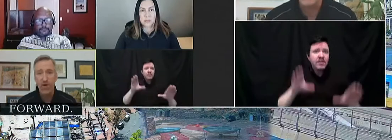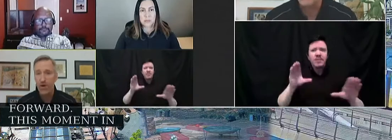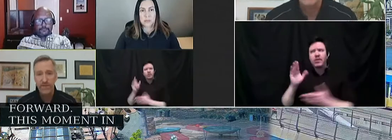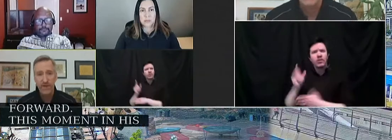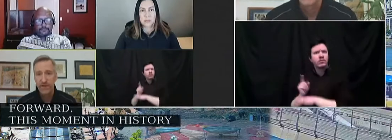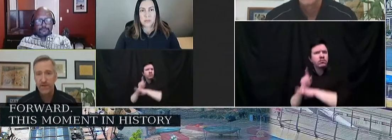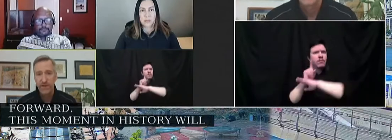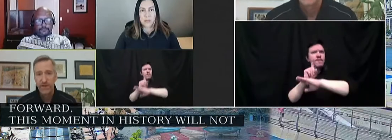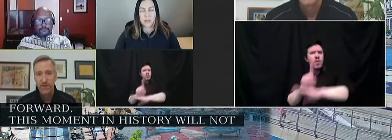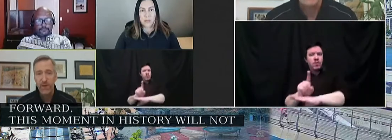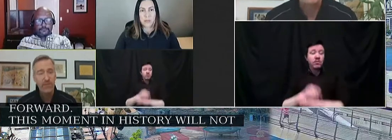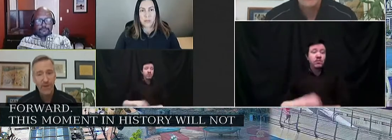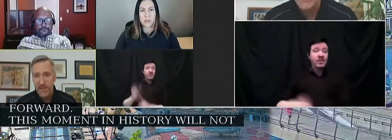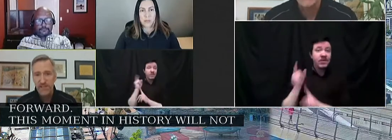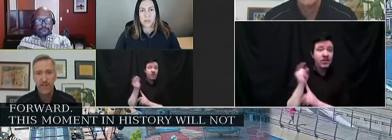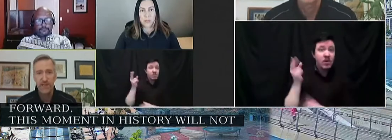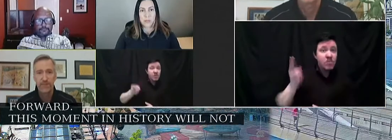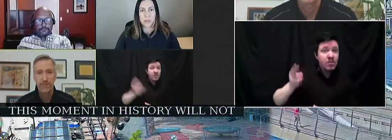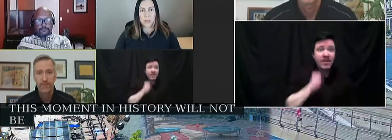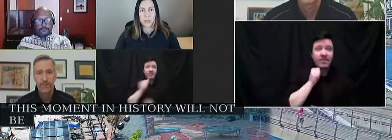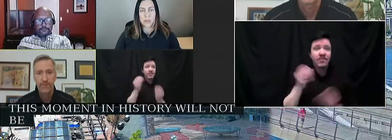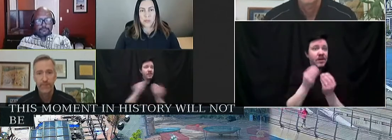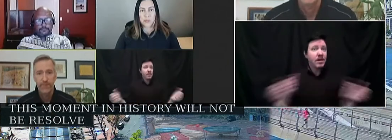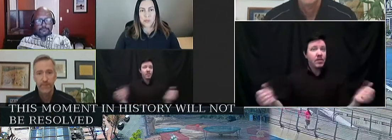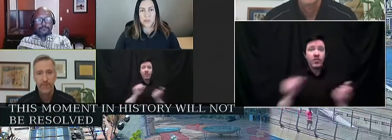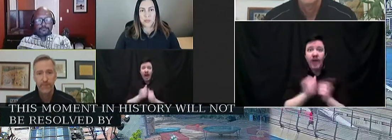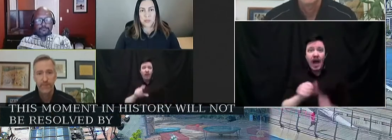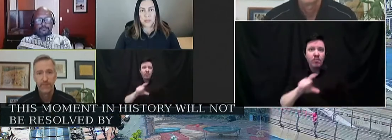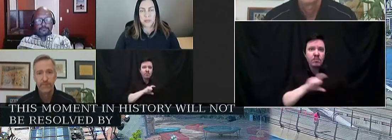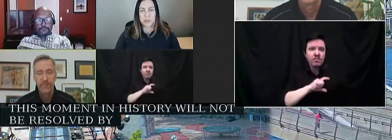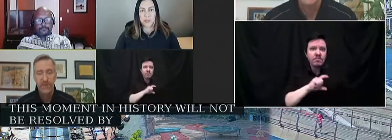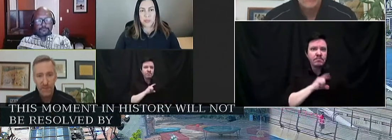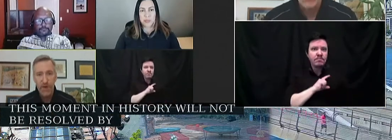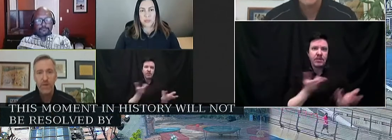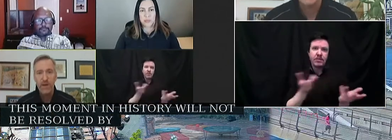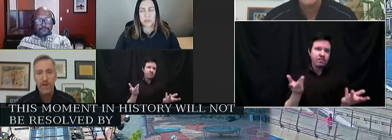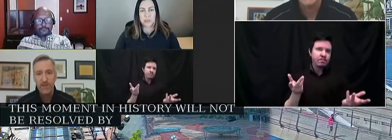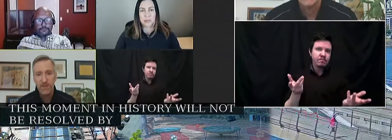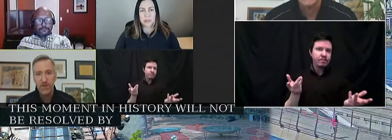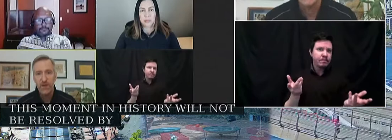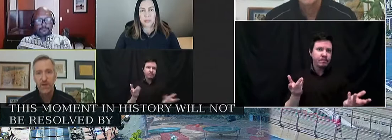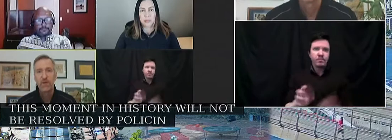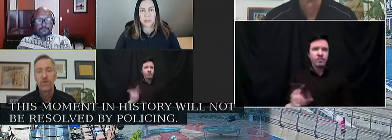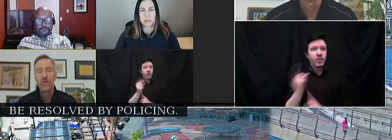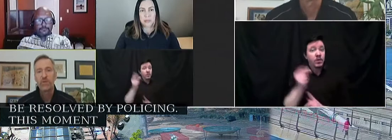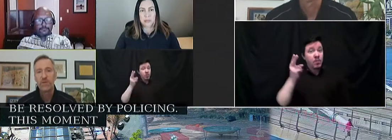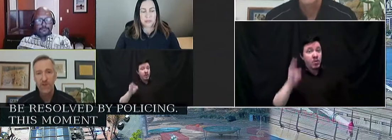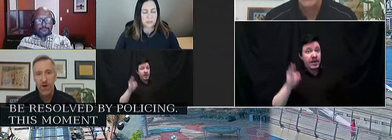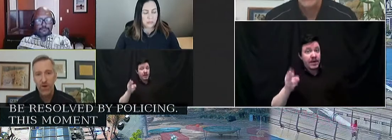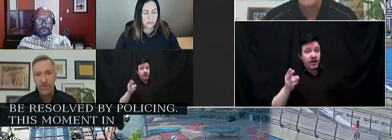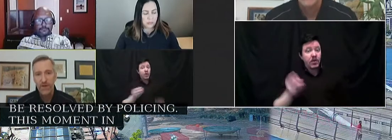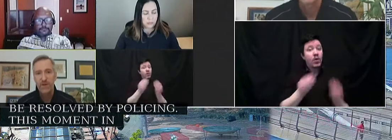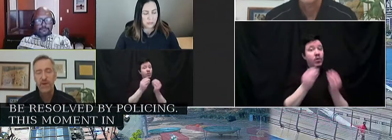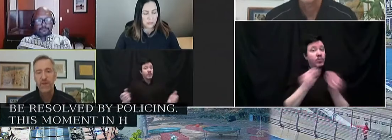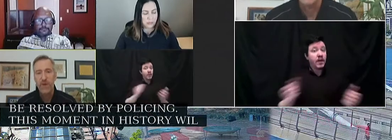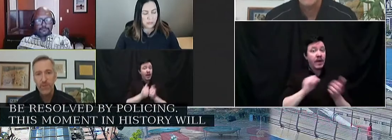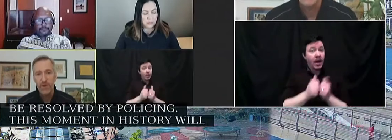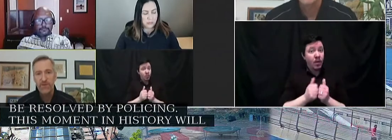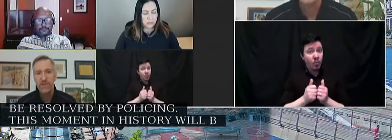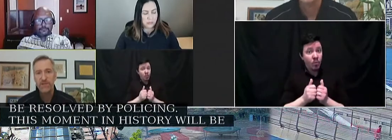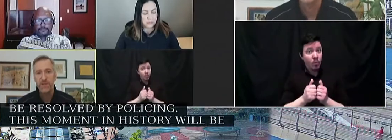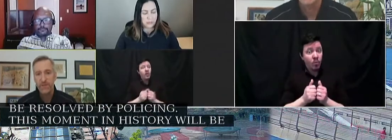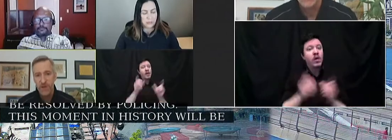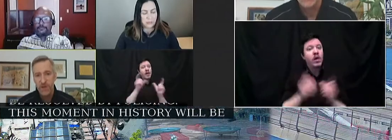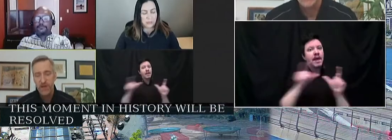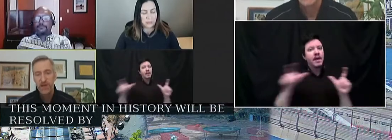be resolved by policing. This moment in history will be resolved by the